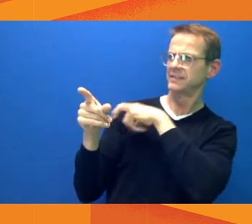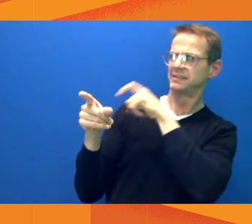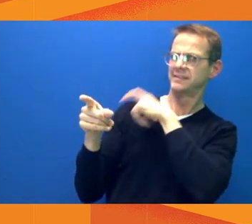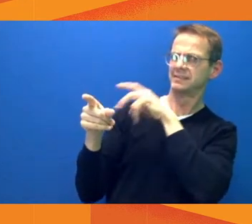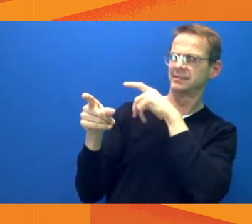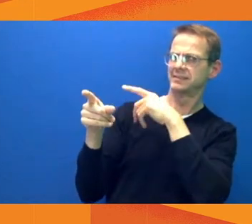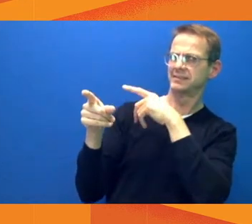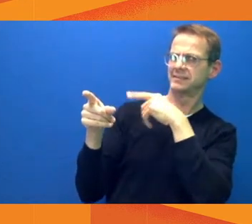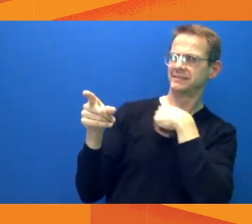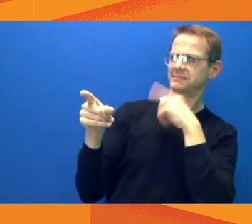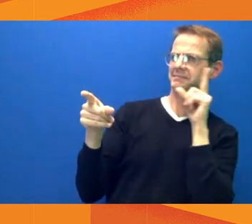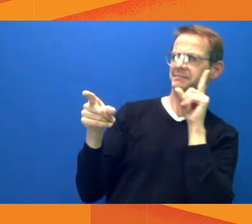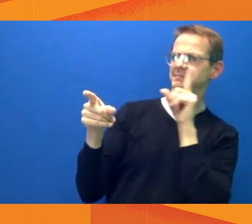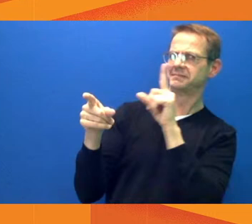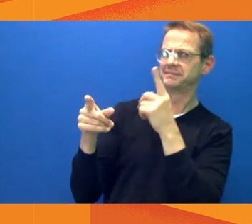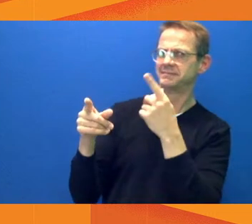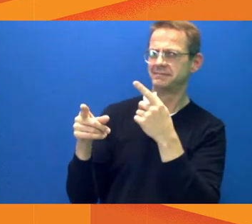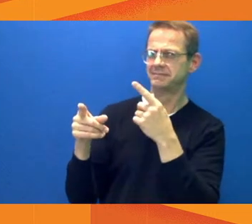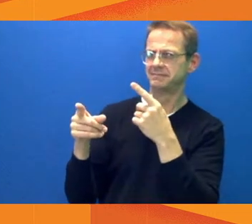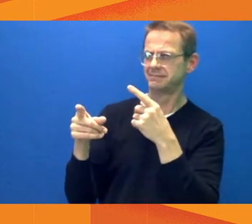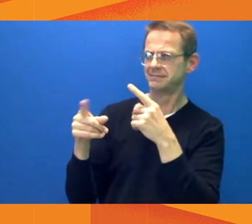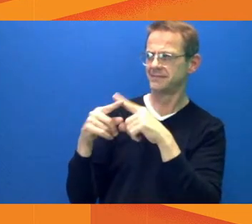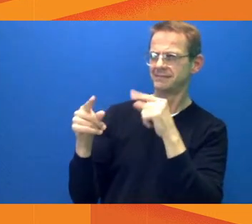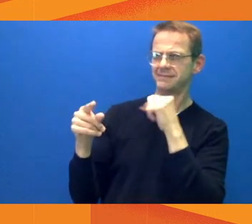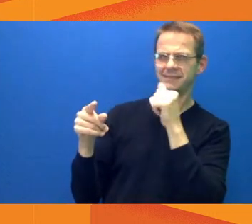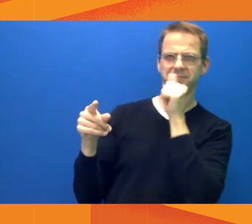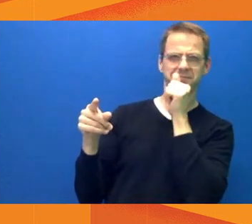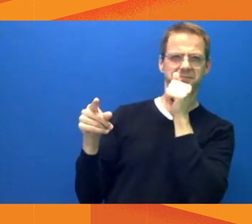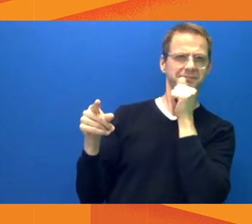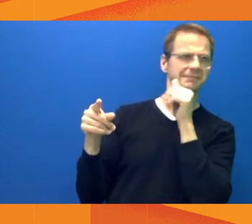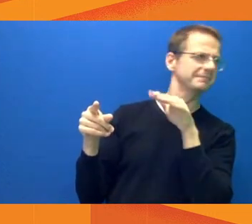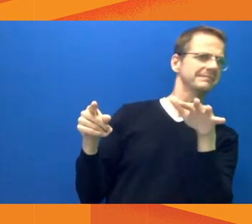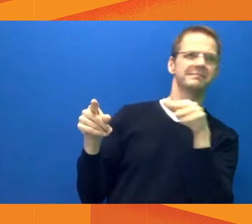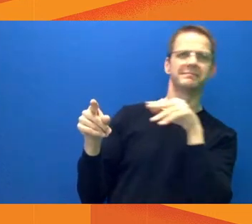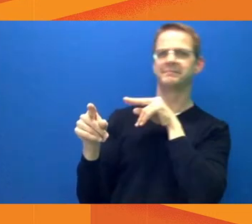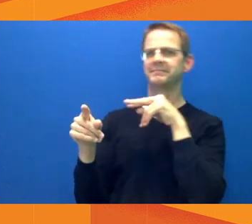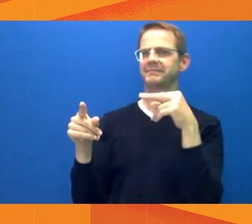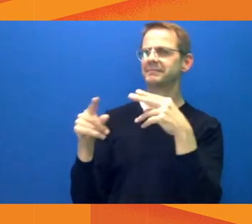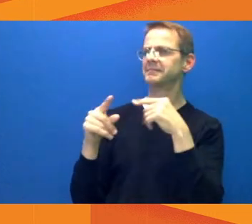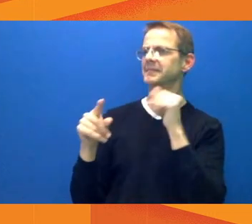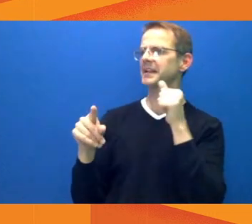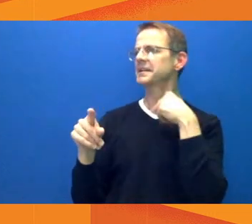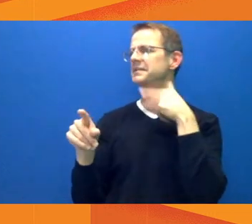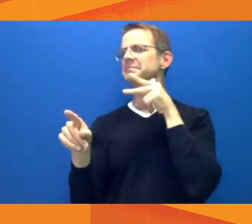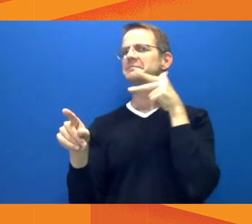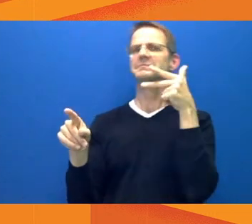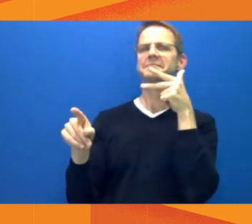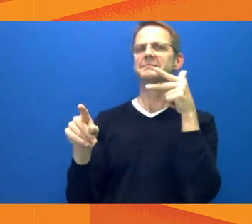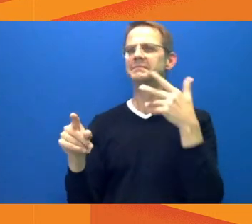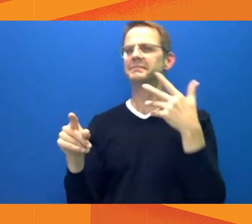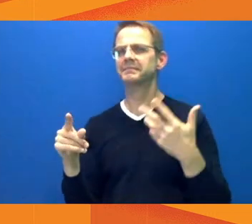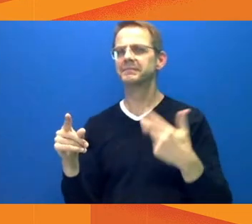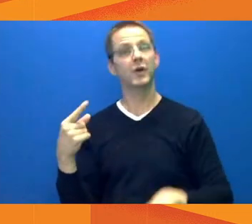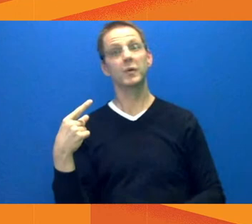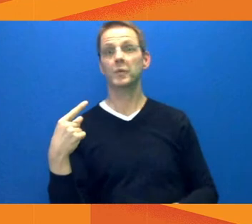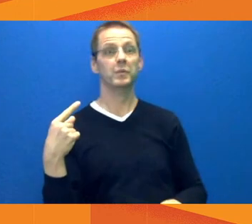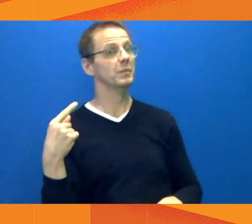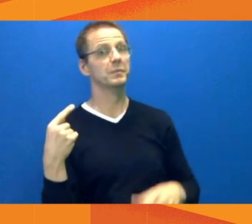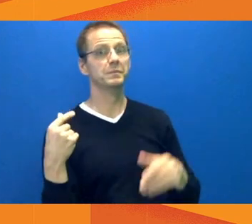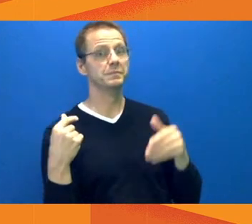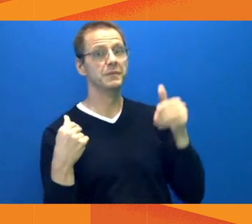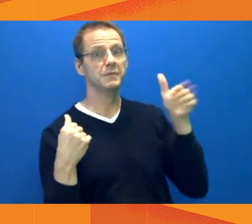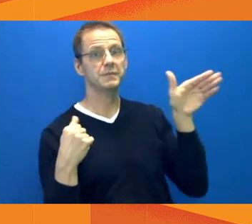The work site at this point where work is being undertaken. So as